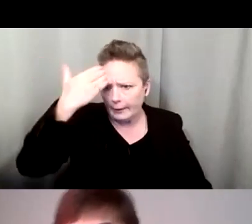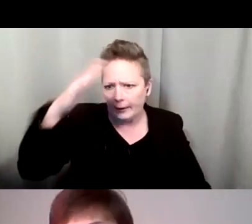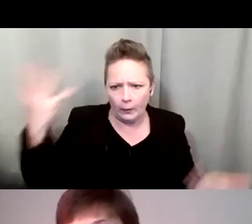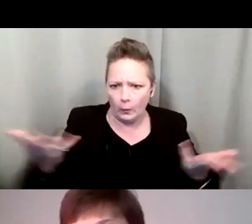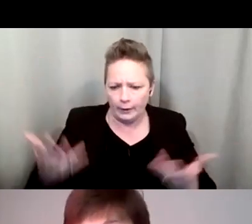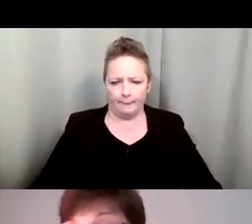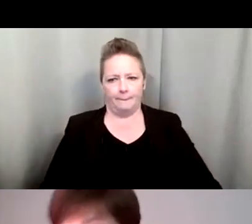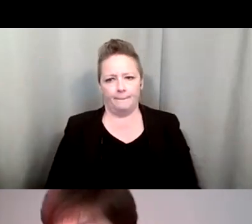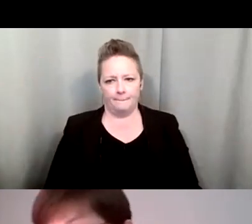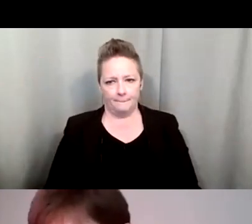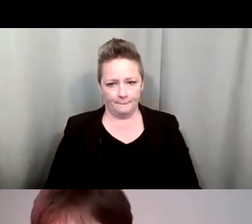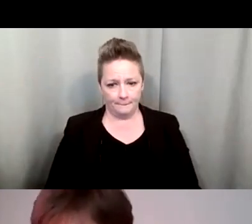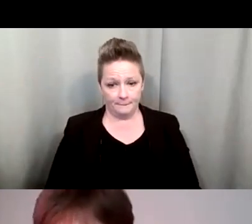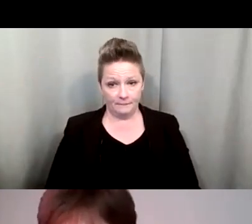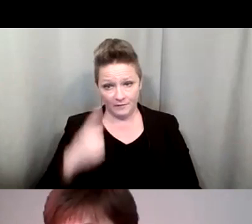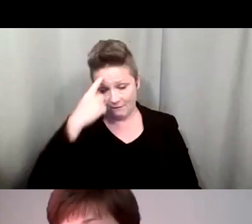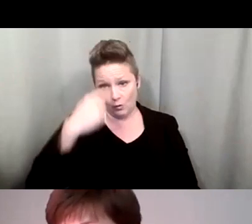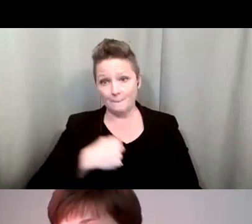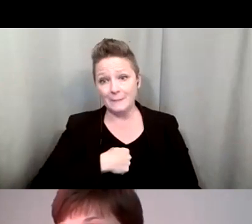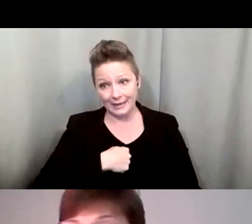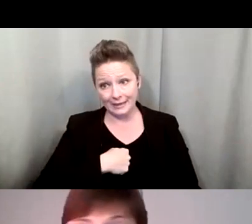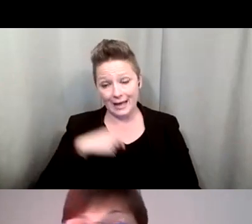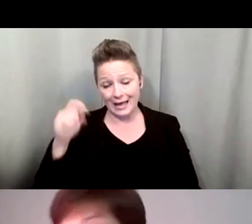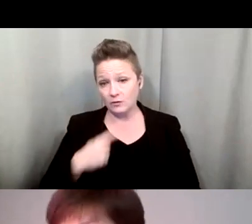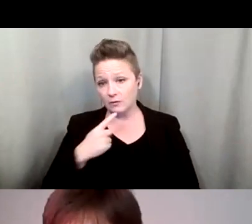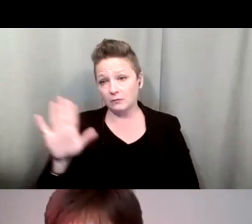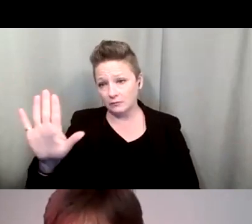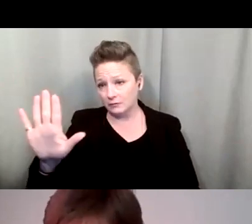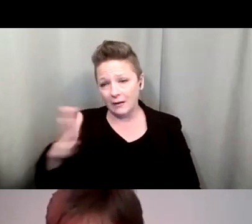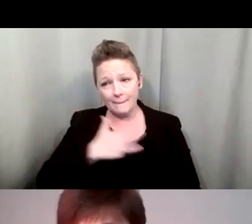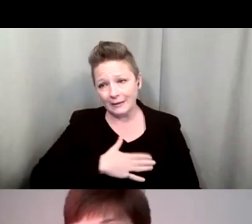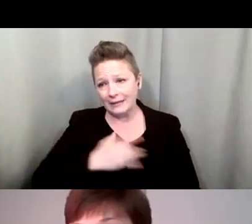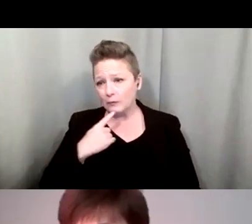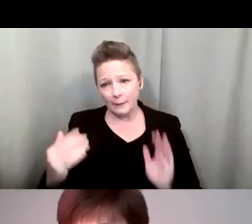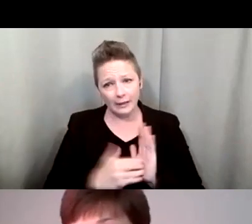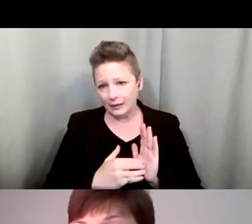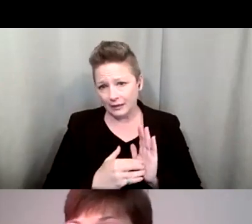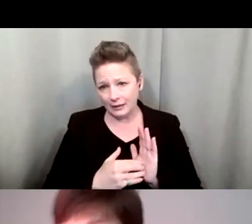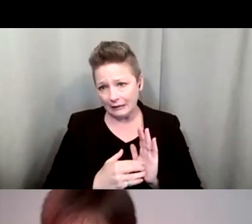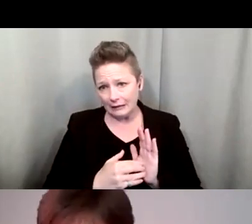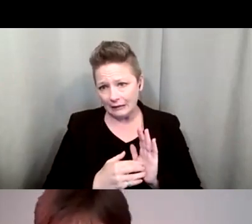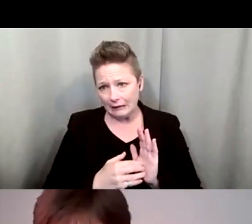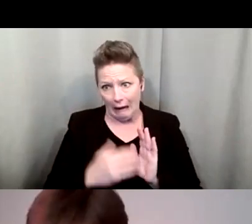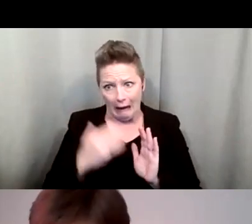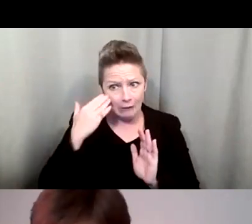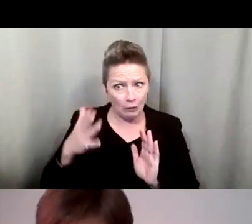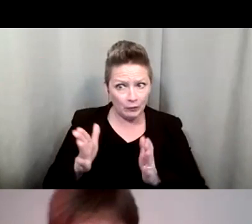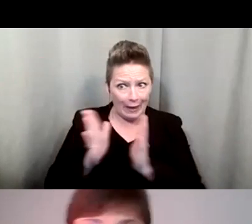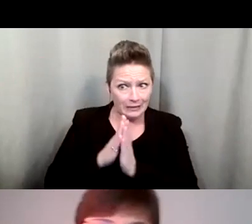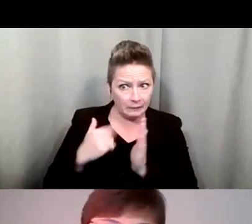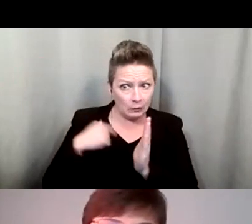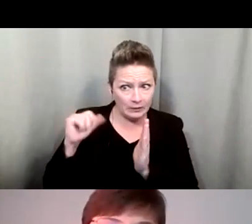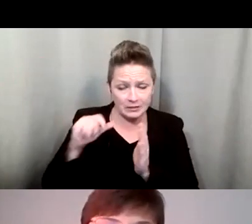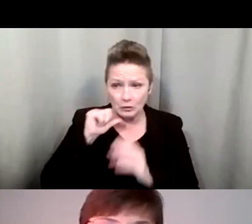So we would say, or in my case, I actually had to tell someone, could you please repeat what you said? Because I wanted to hear if you were asking me a question or not.